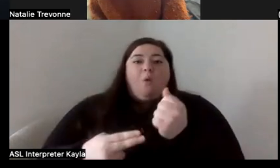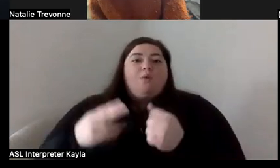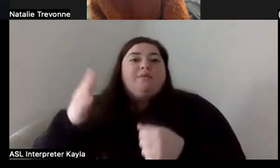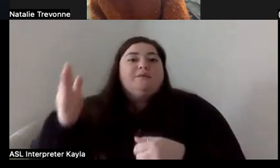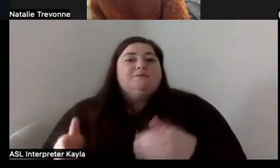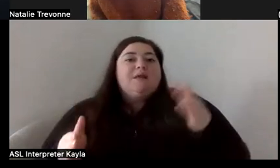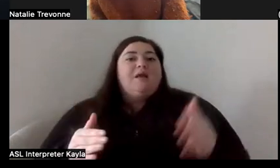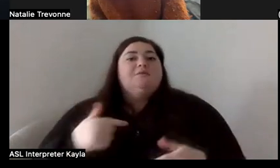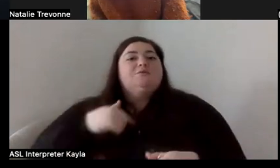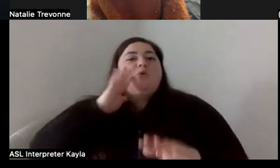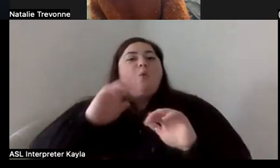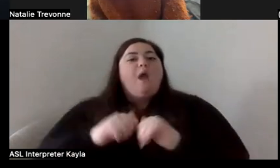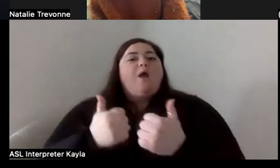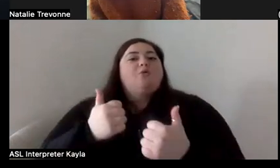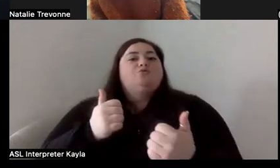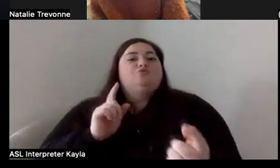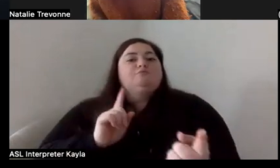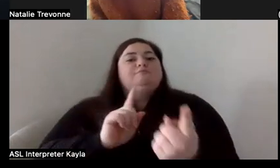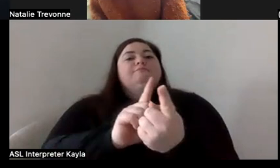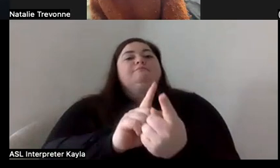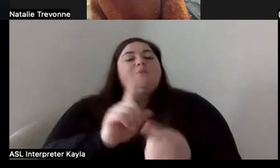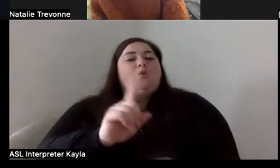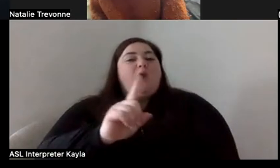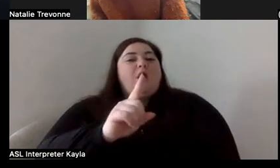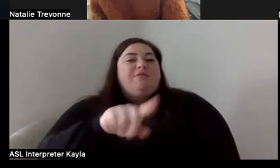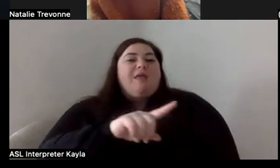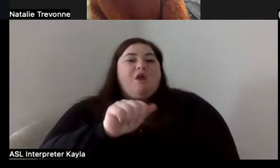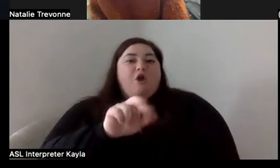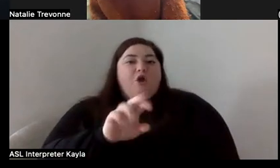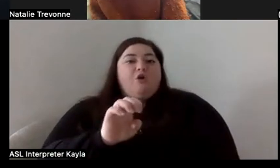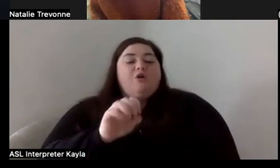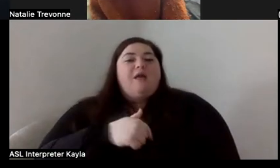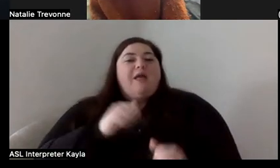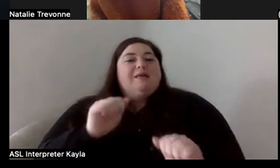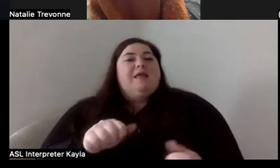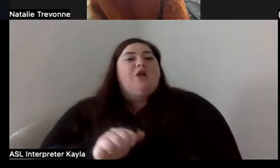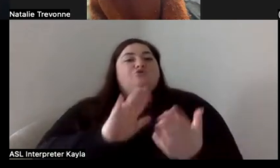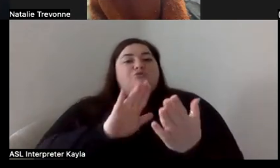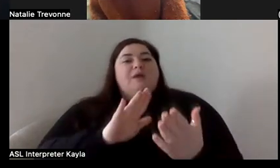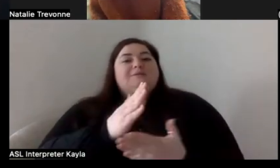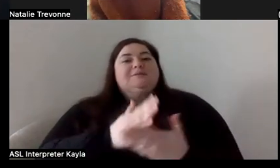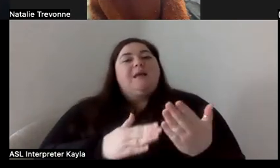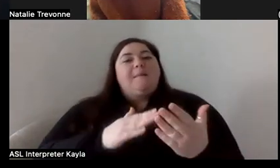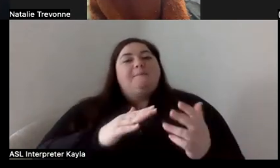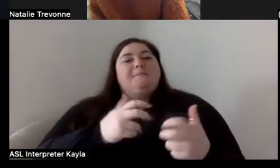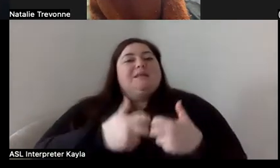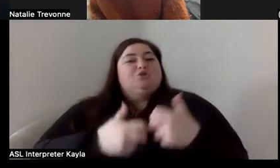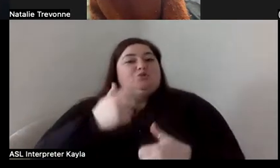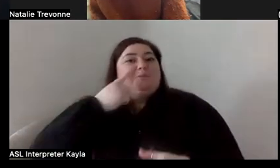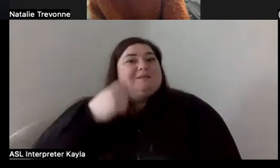to meet people where they are and how to address certain issues because I was there, like, on the other side.